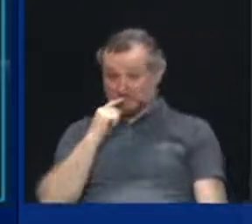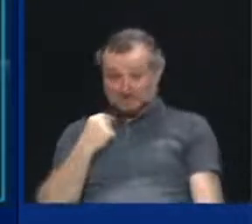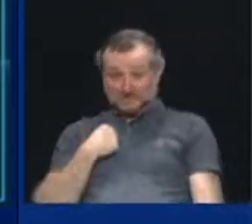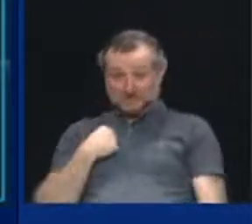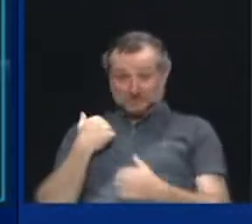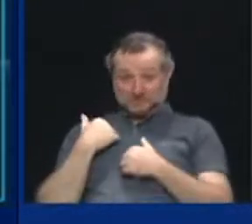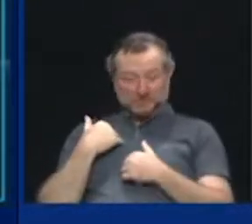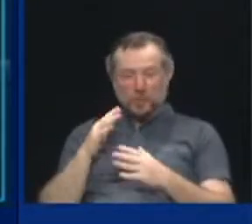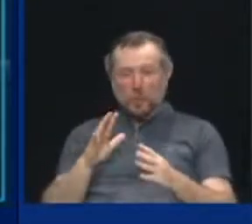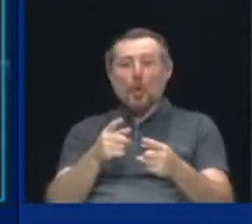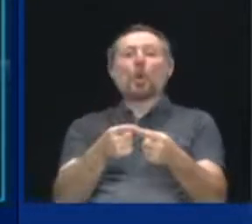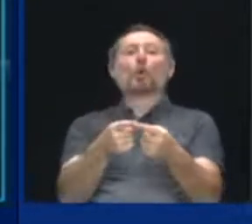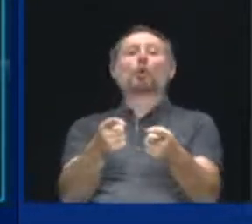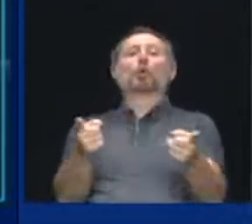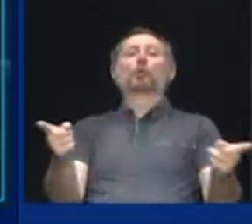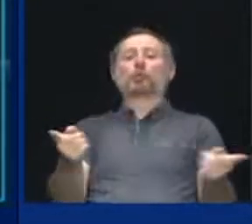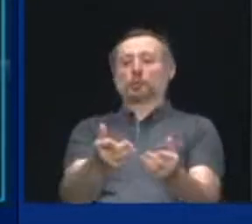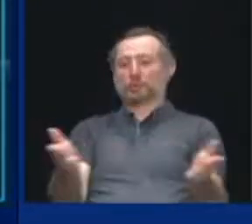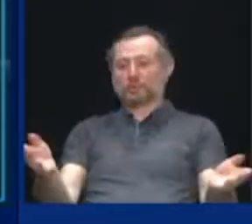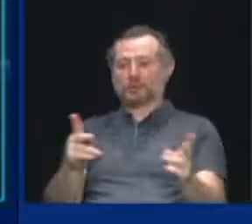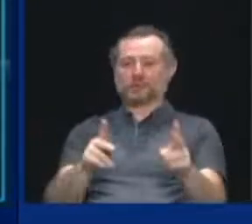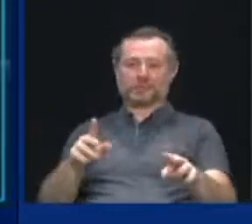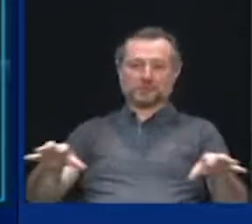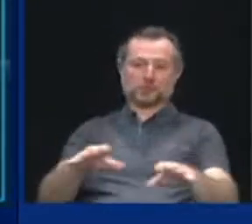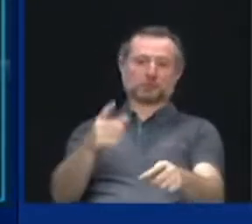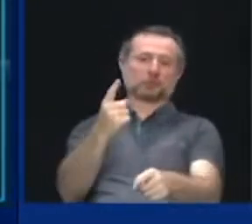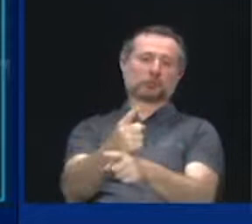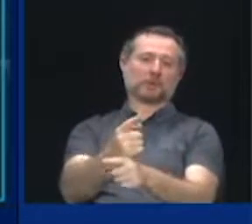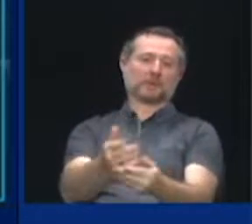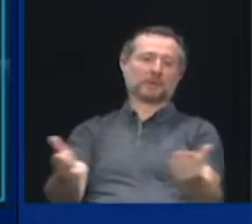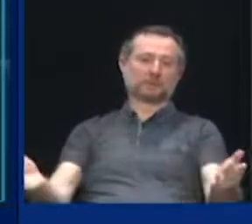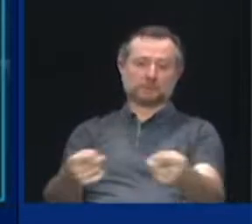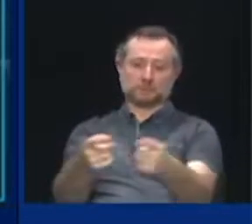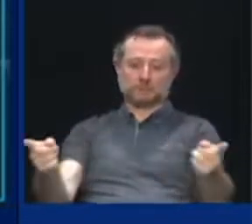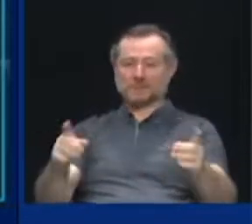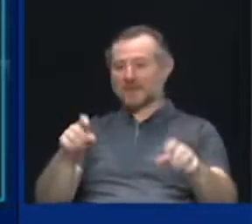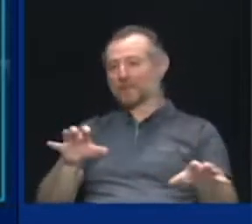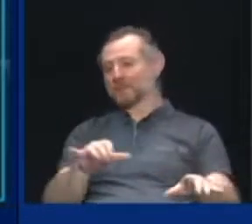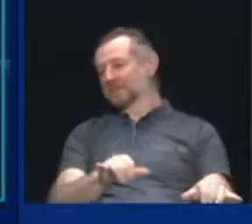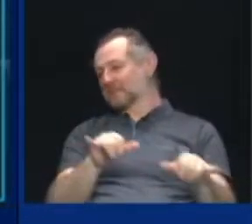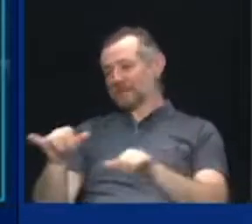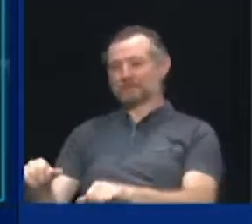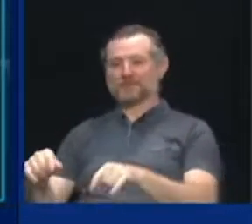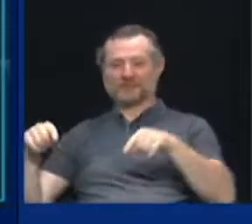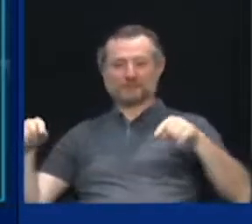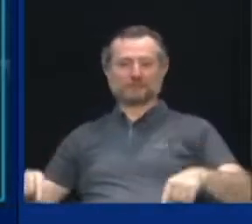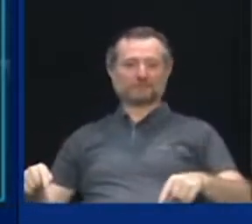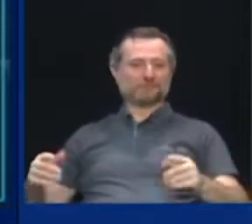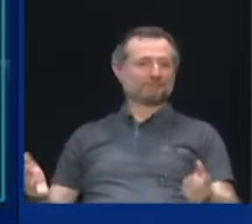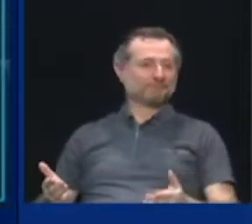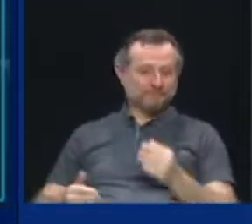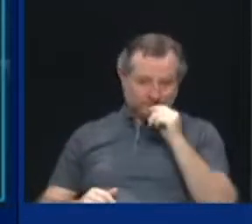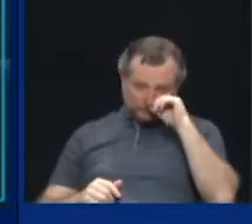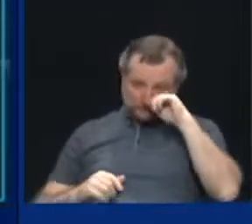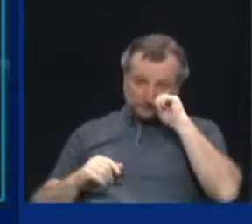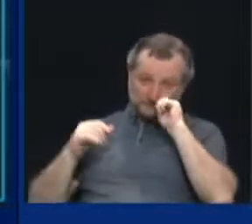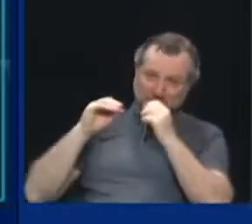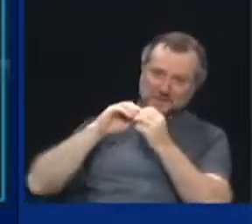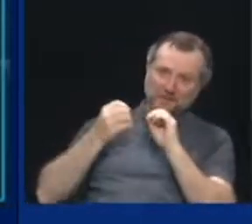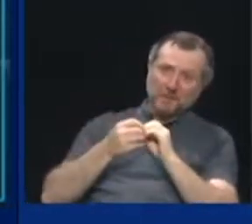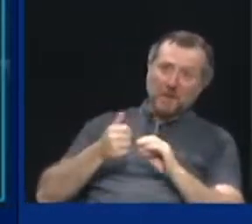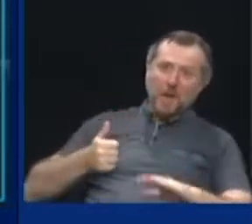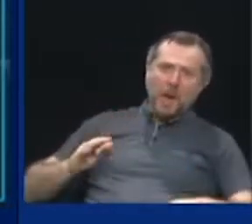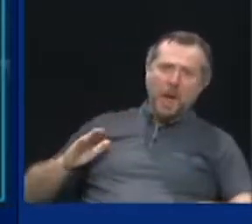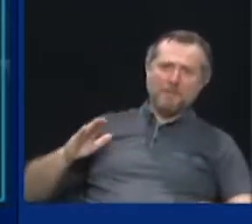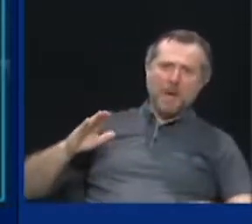they did the right thing. We have to do the same thing here. Everybody's saying, oh, the numbers are going up. The numbers are going up. The numbers are going up. Yes, the numbers